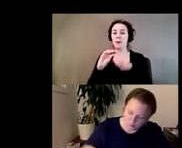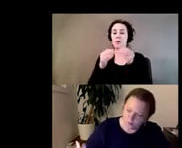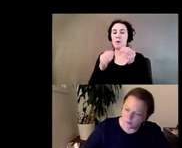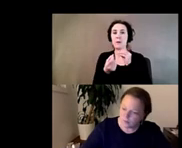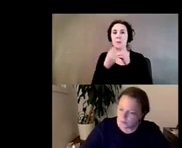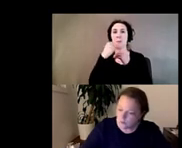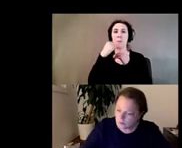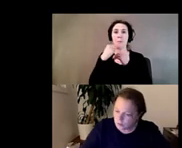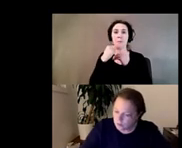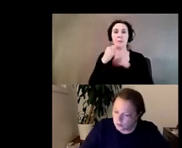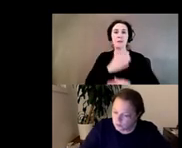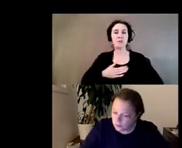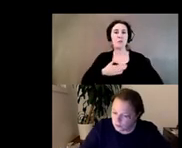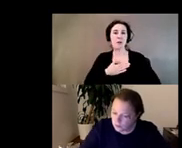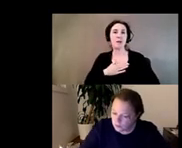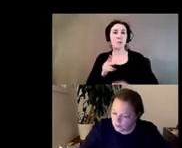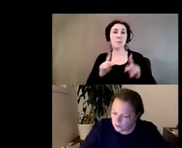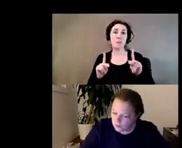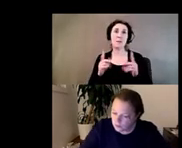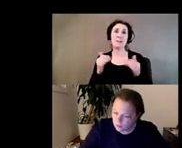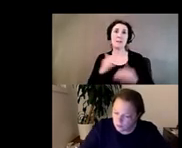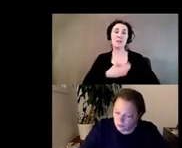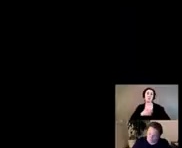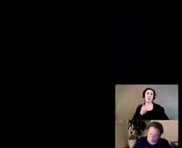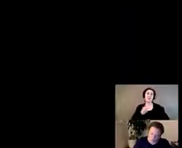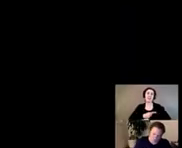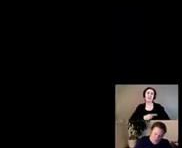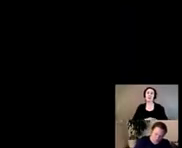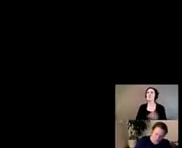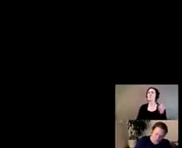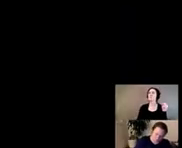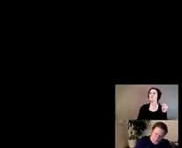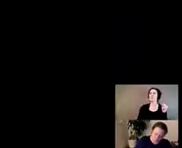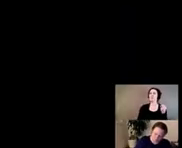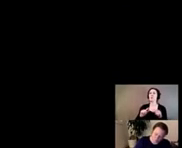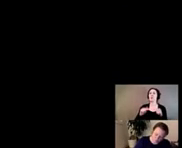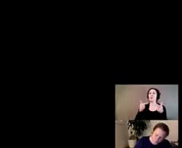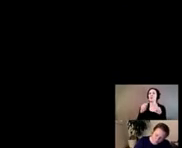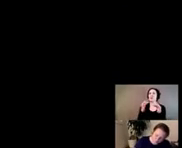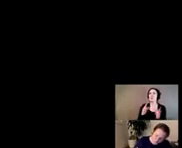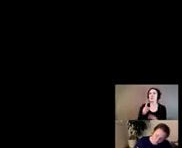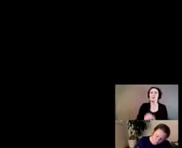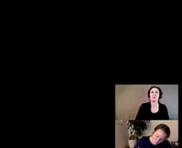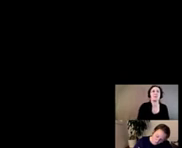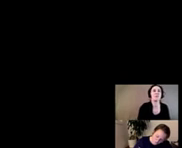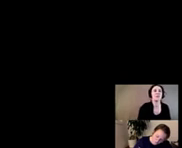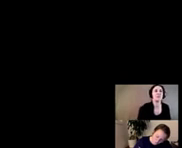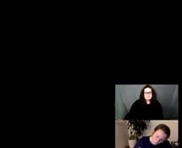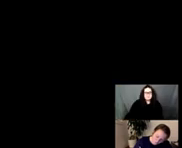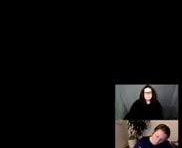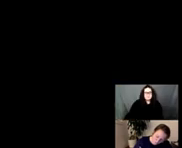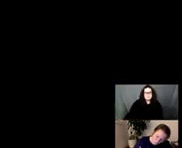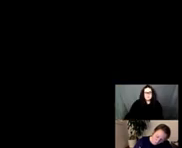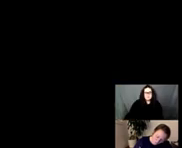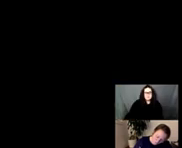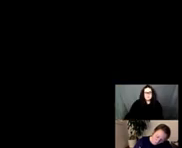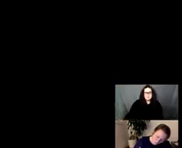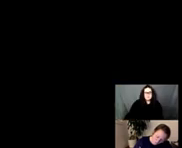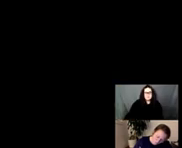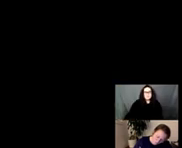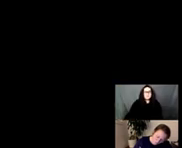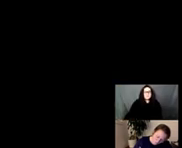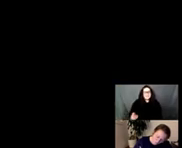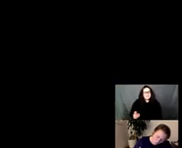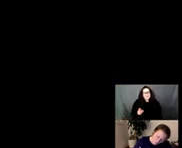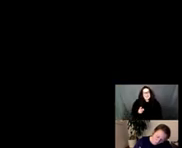yeah I would like and one of the things I kind of wanted to say in the remarks but I didn't because I was trying to keep them short right is that I